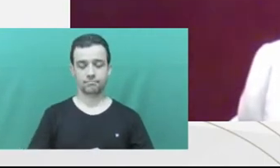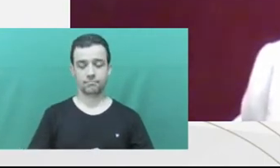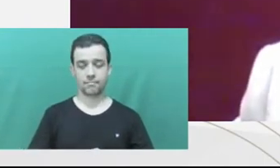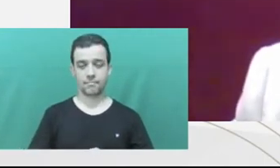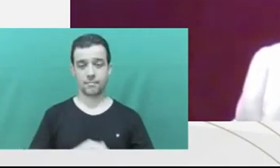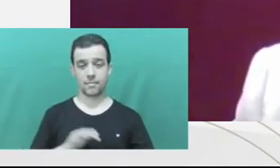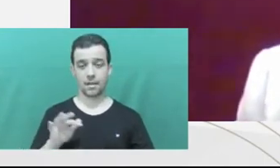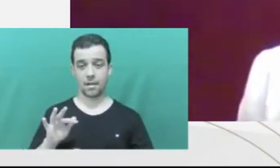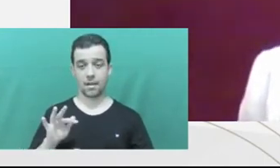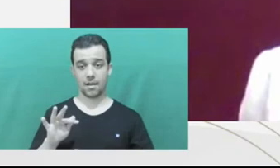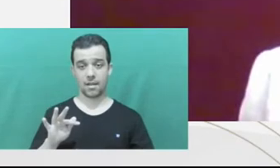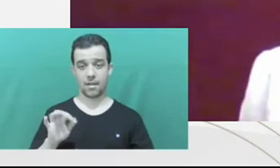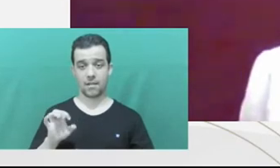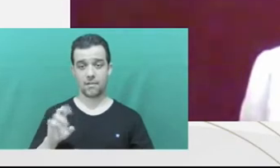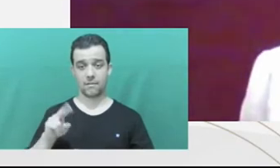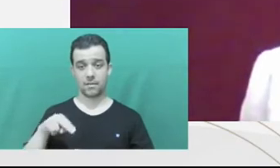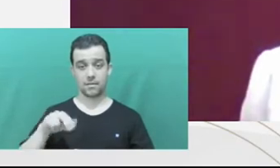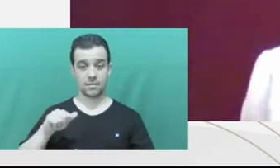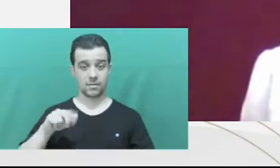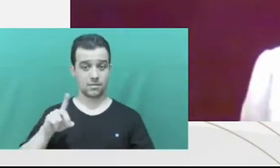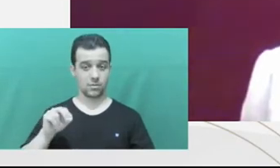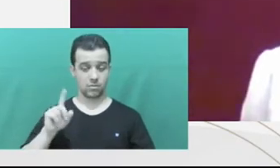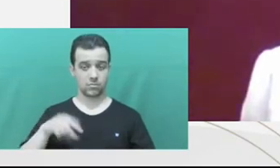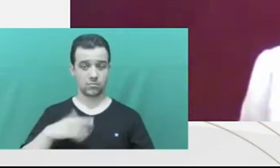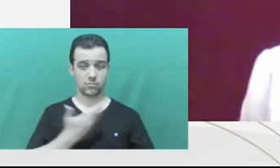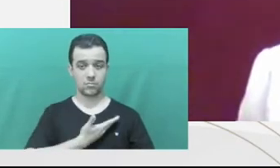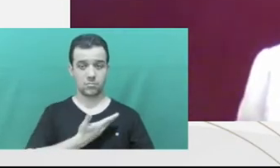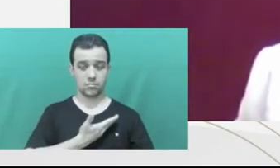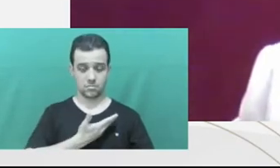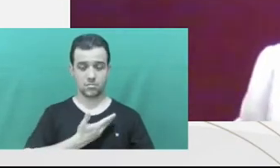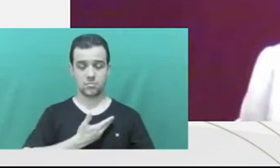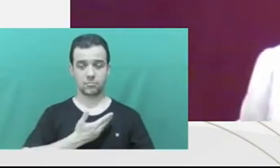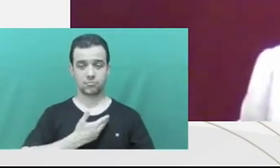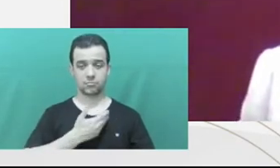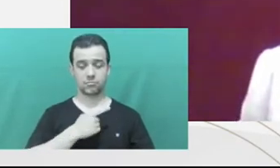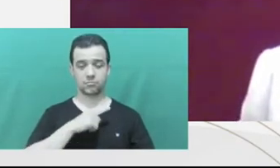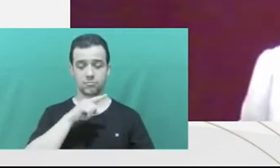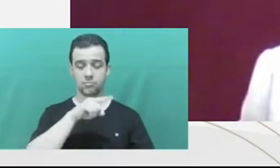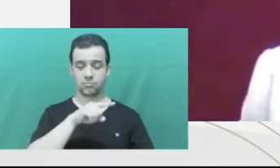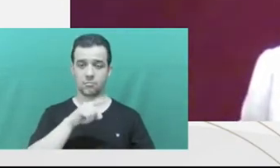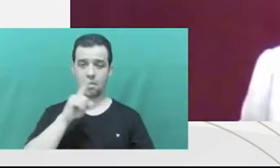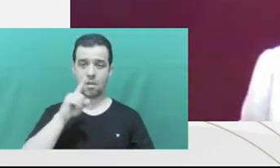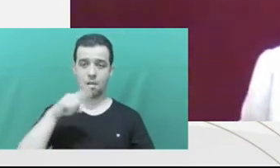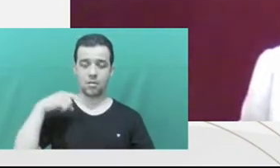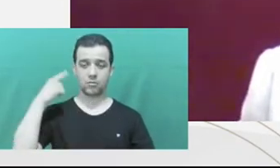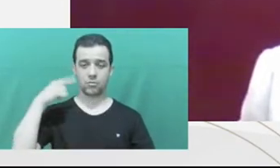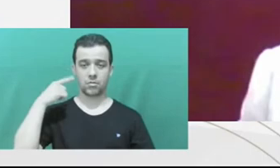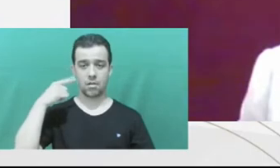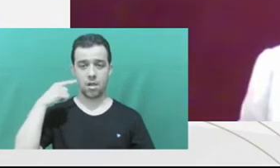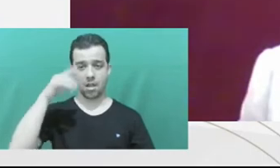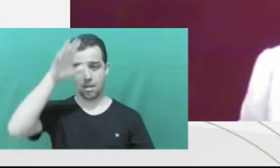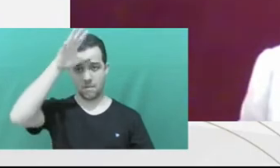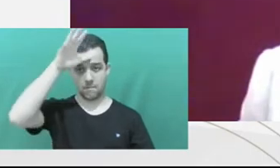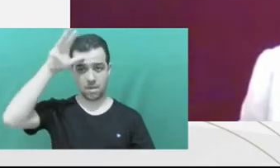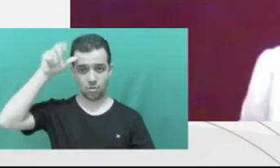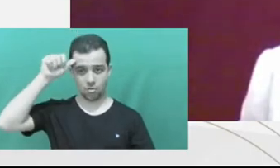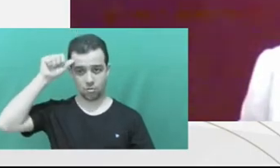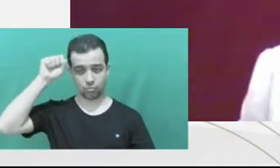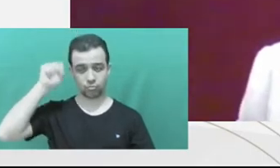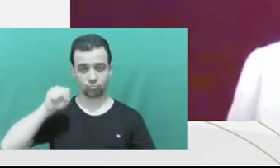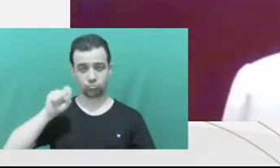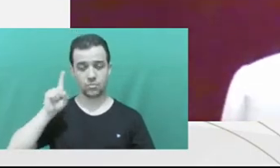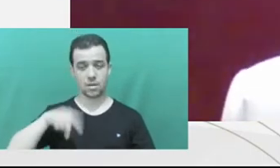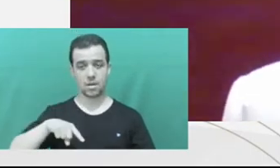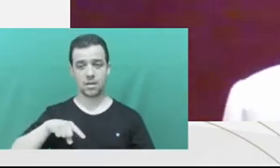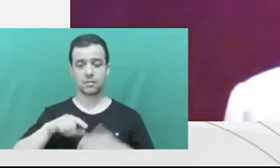Fernando still has no sound. I don't know what happened. So, he's my friend and